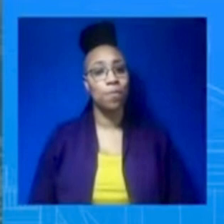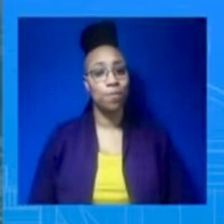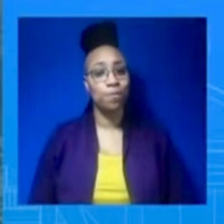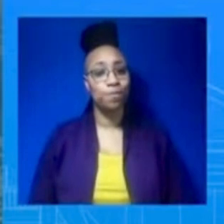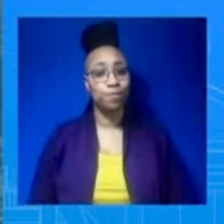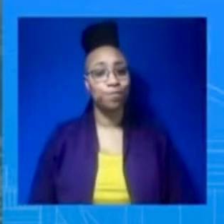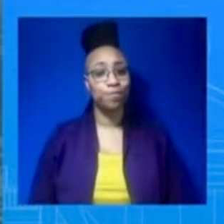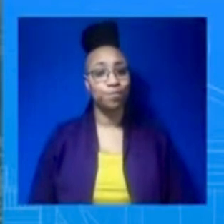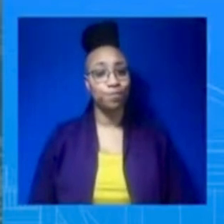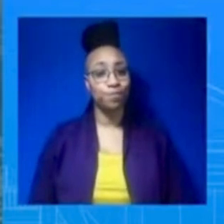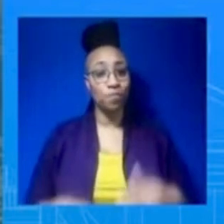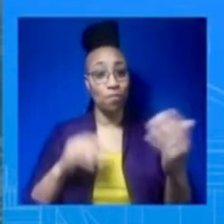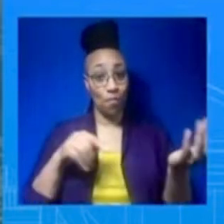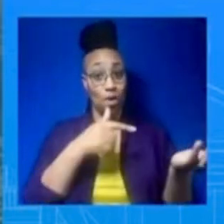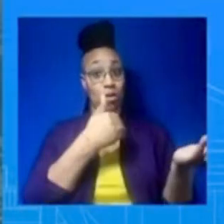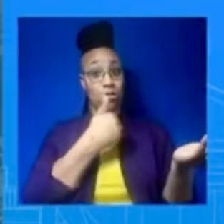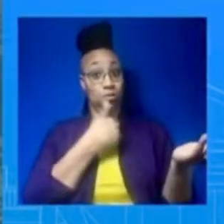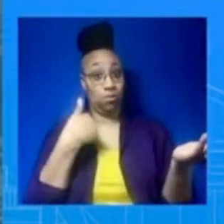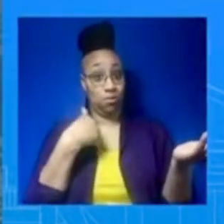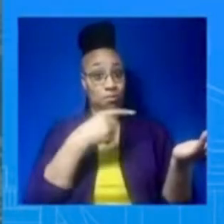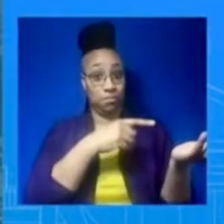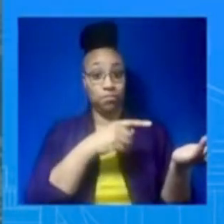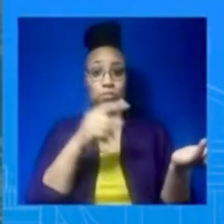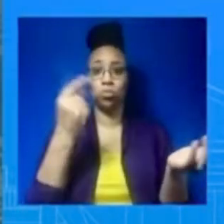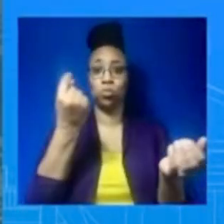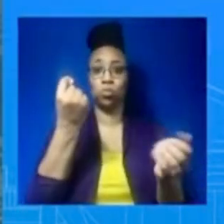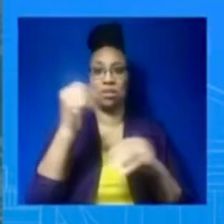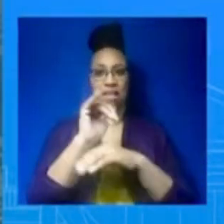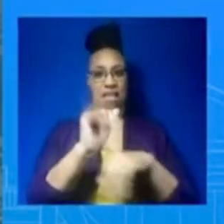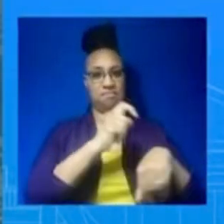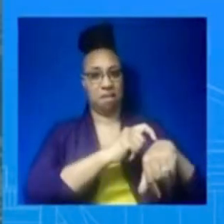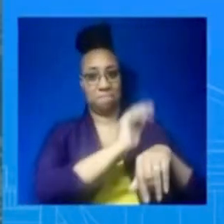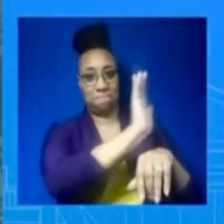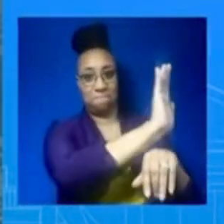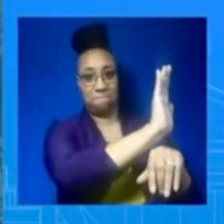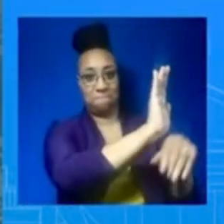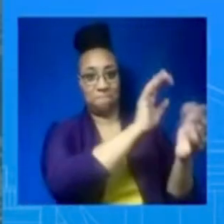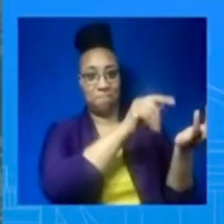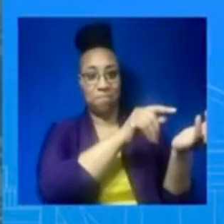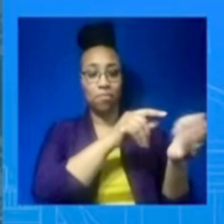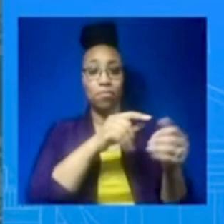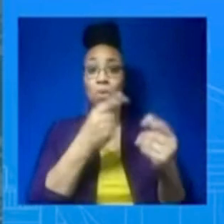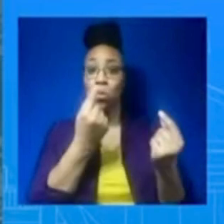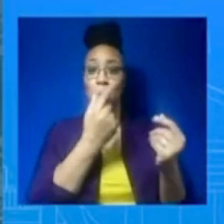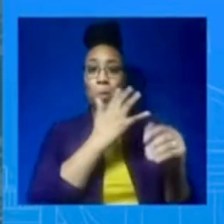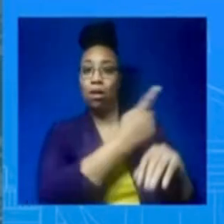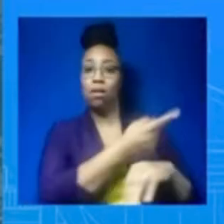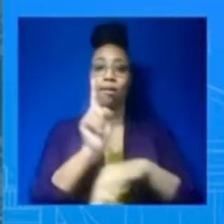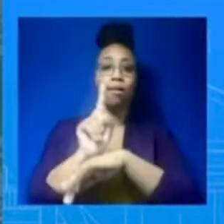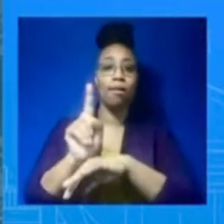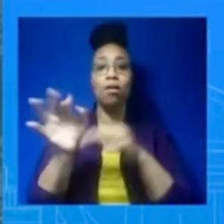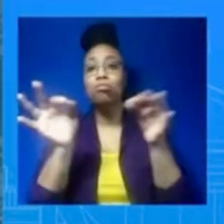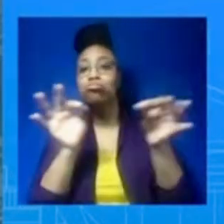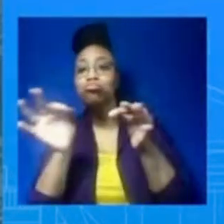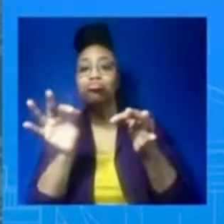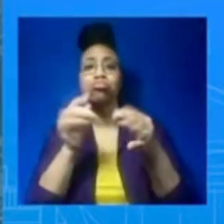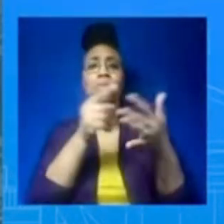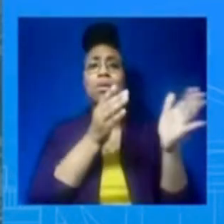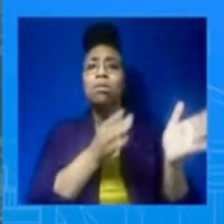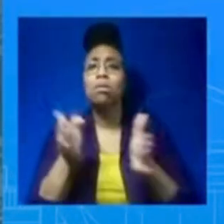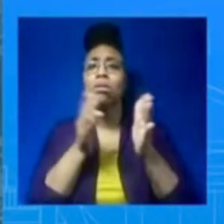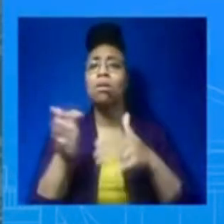remarks in Warsaw on how the United States has rallied the world to support the people of Ukraine and as they defend their freedom and democracy,